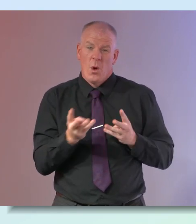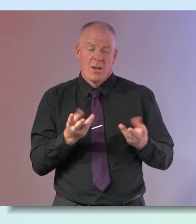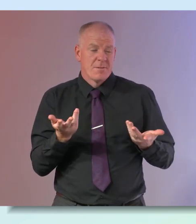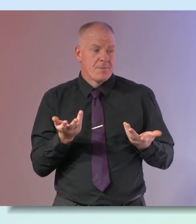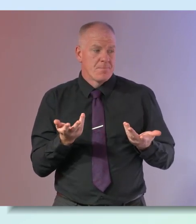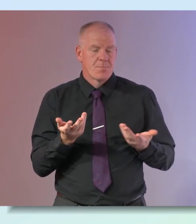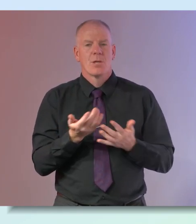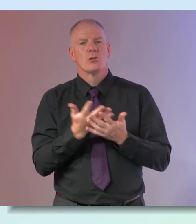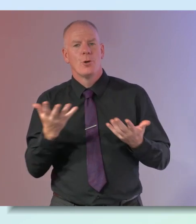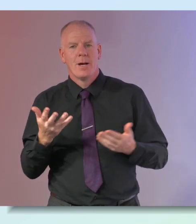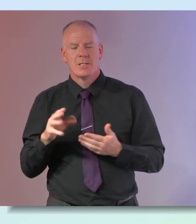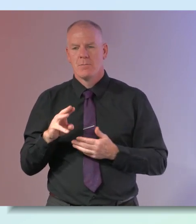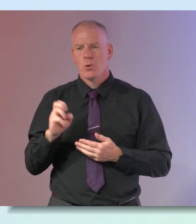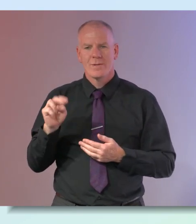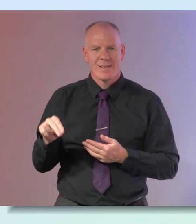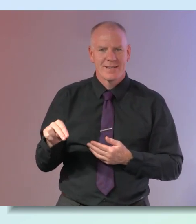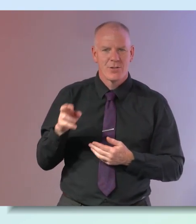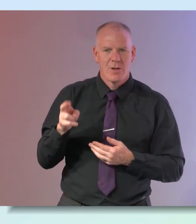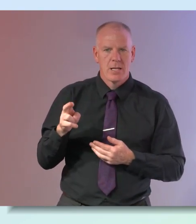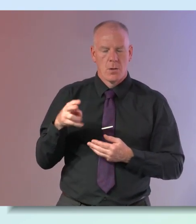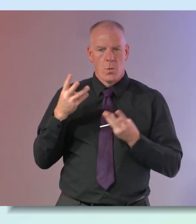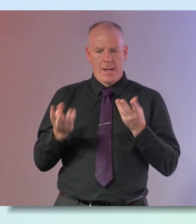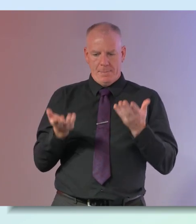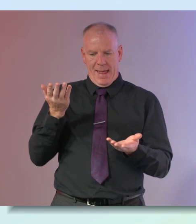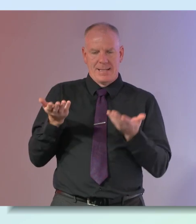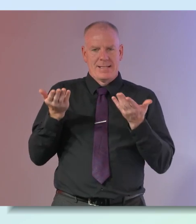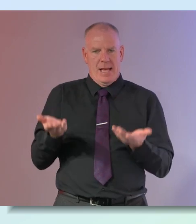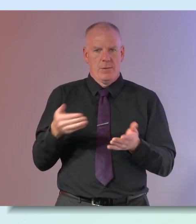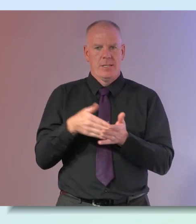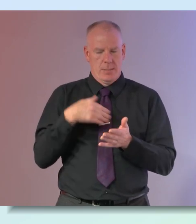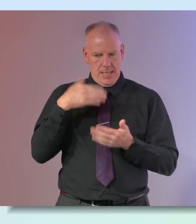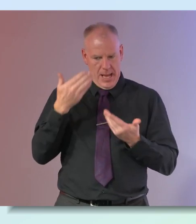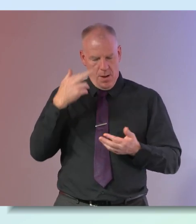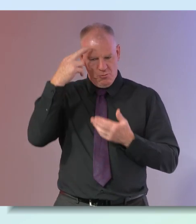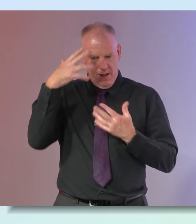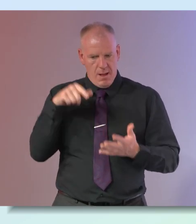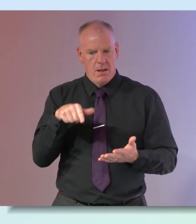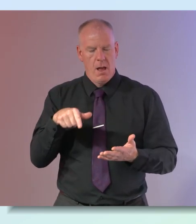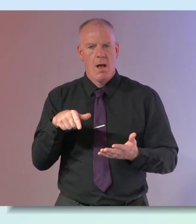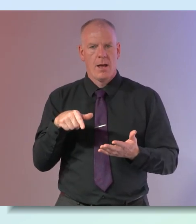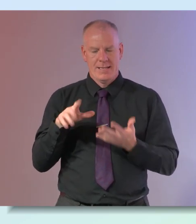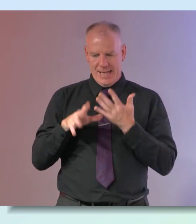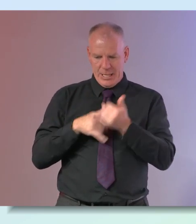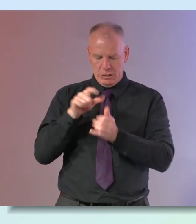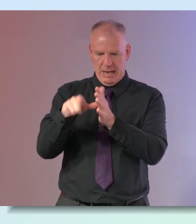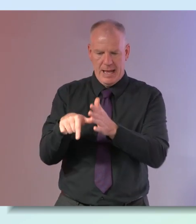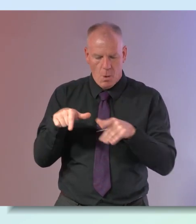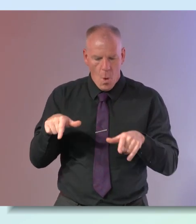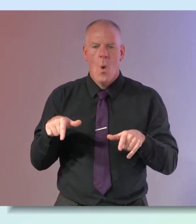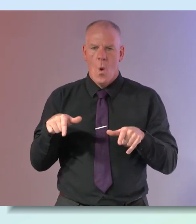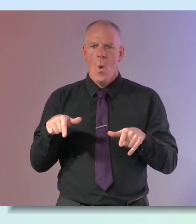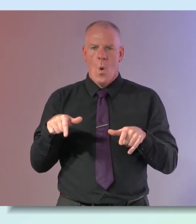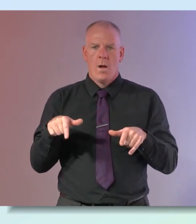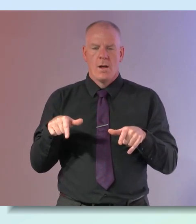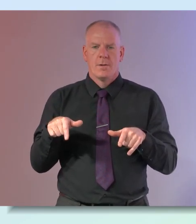you have too much protein you're you're trying to get the balance now because i know realize 10 years on that you know